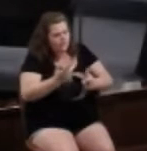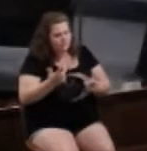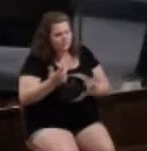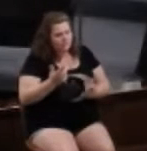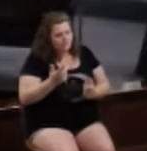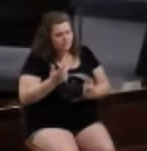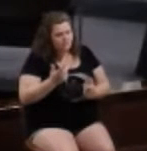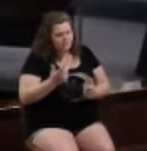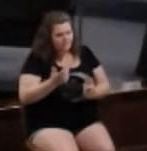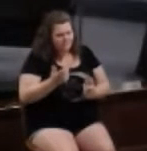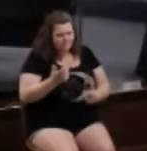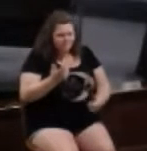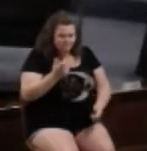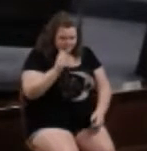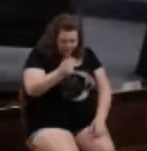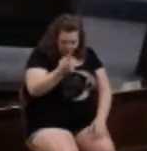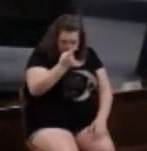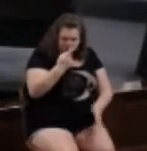Can we talk about this?